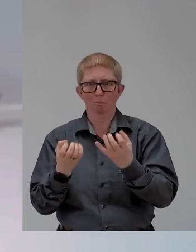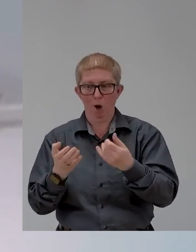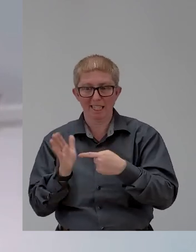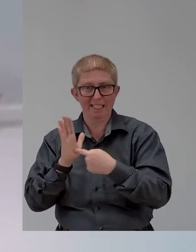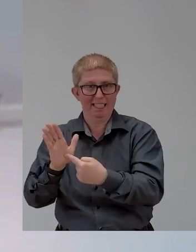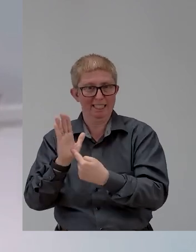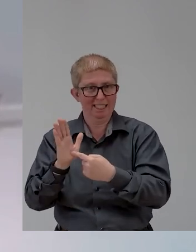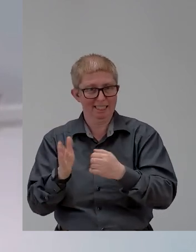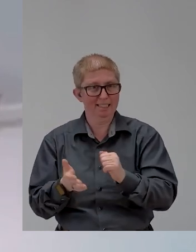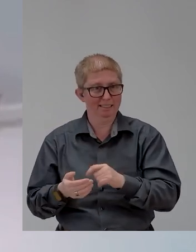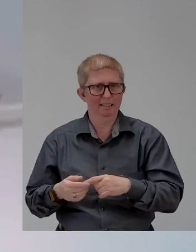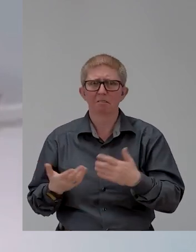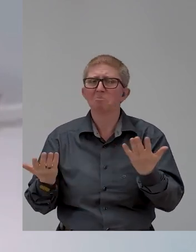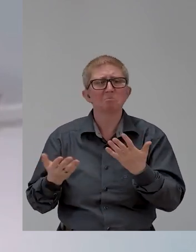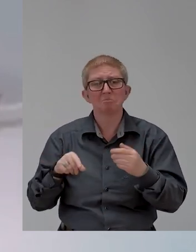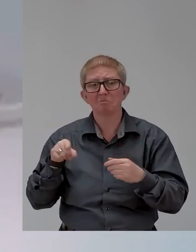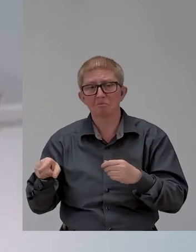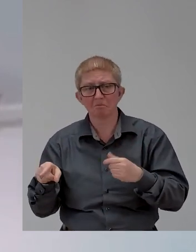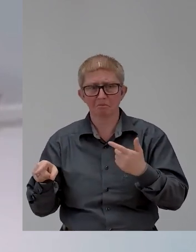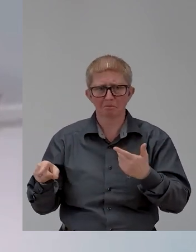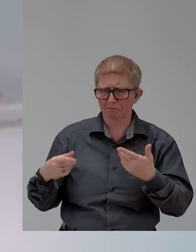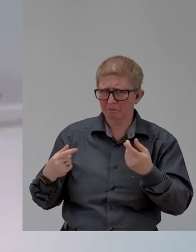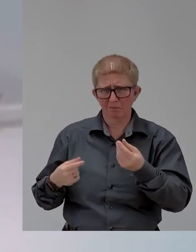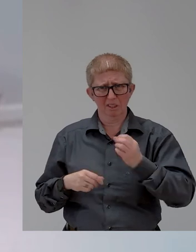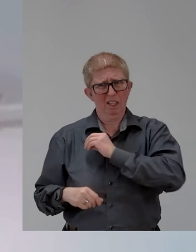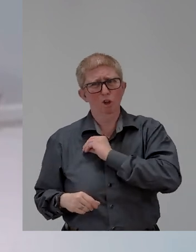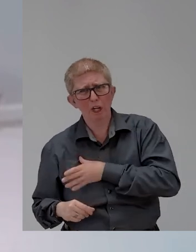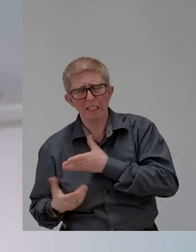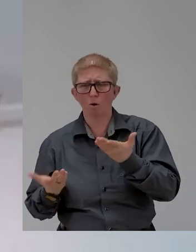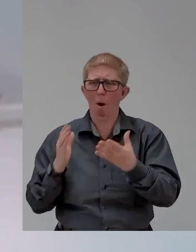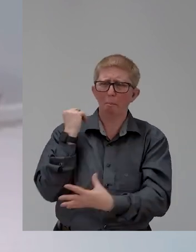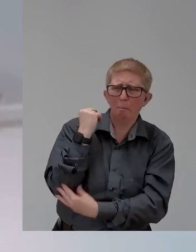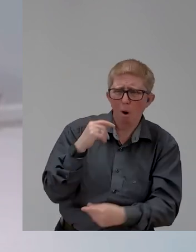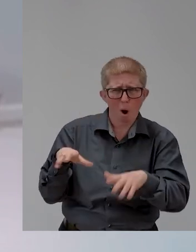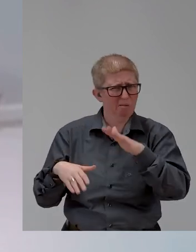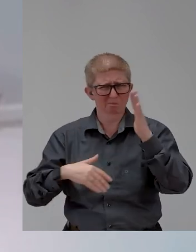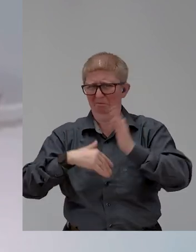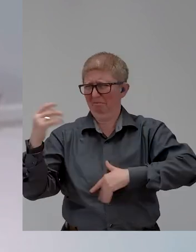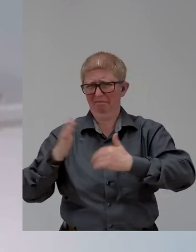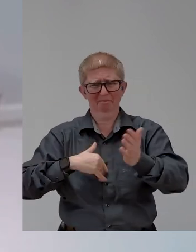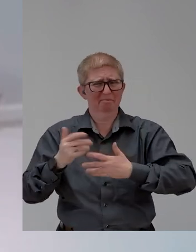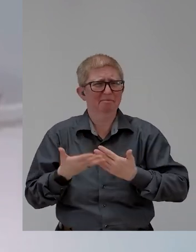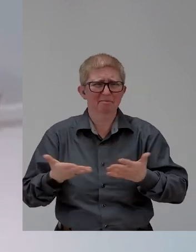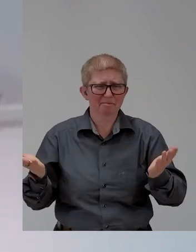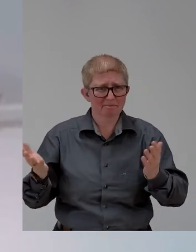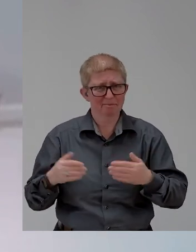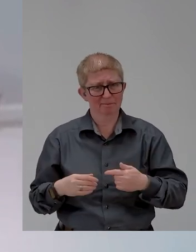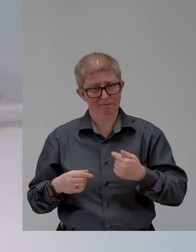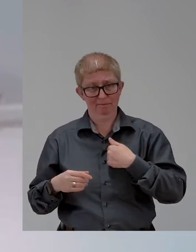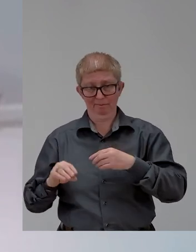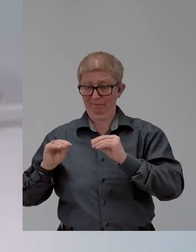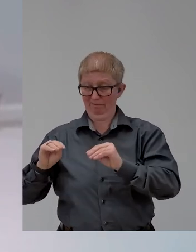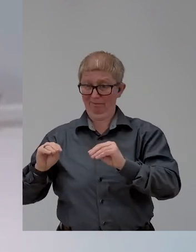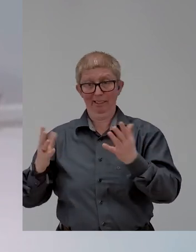low, middle income and high income countries. In fact, when I teach law and policy, which I am doing this semester, this today, actually,